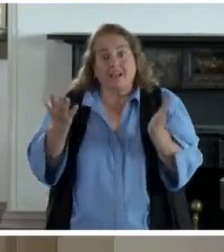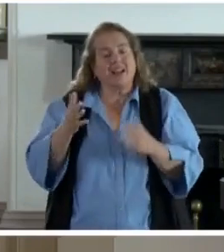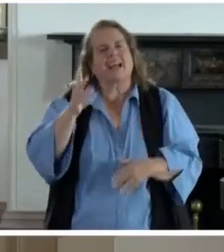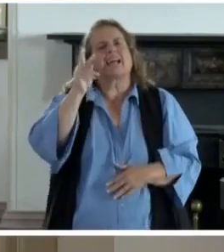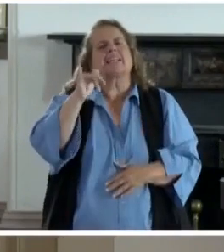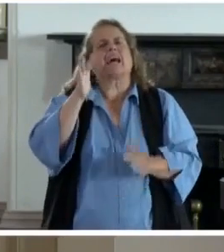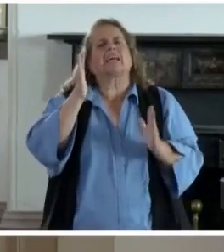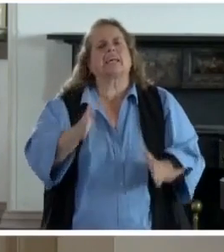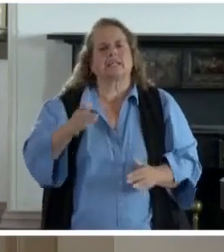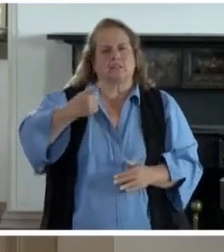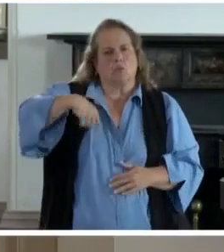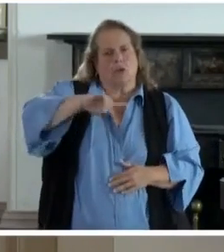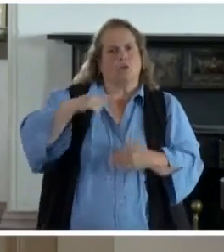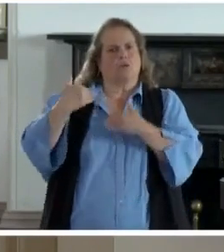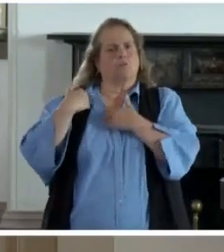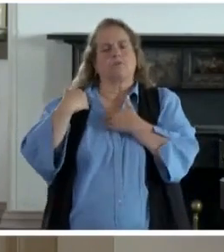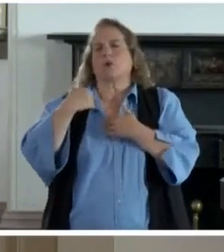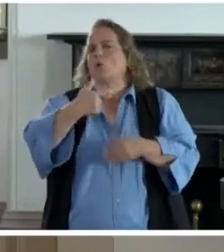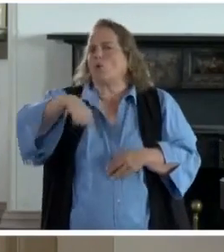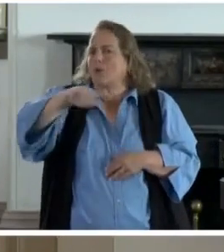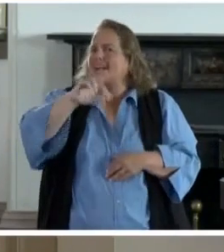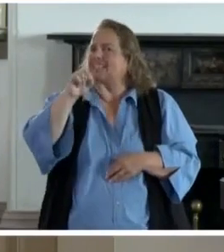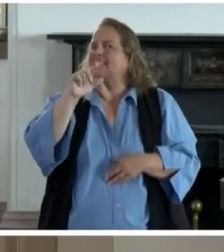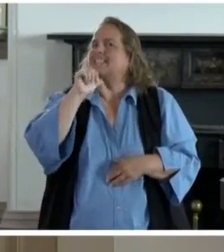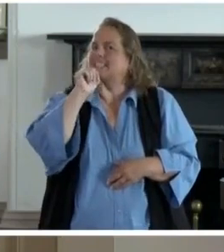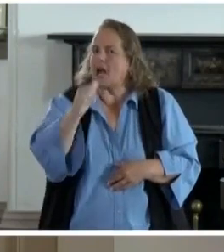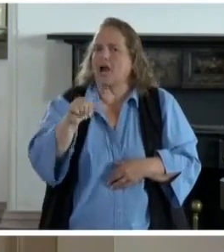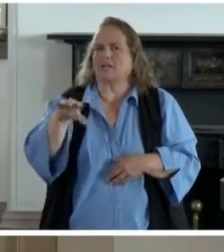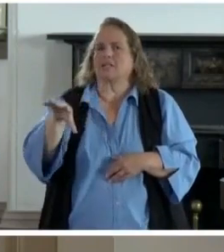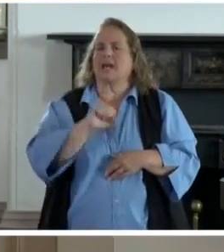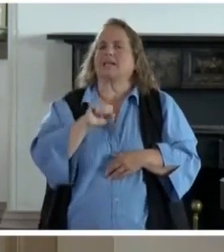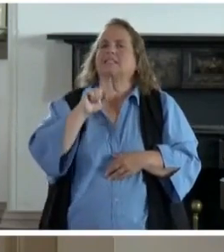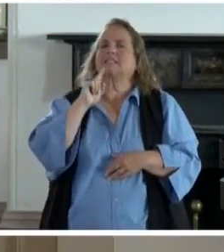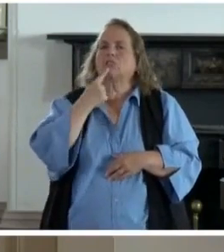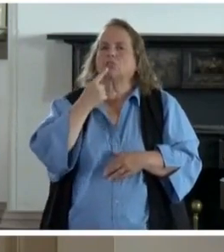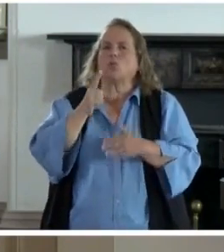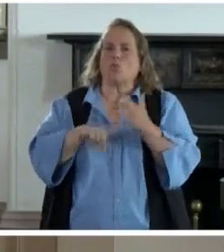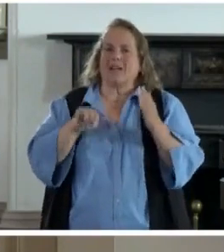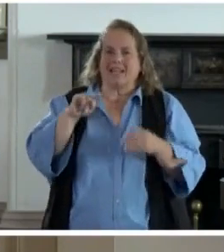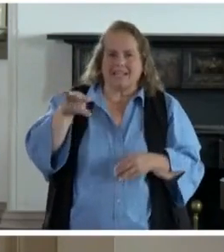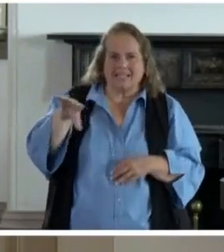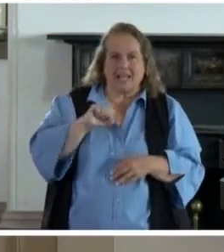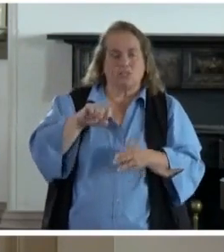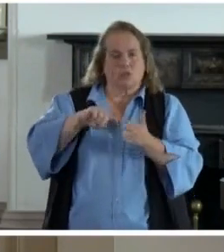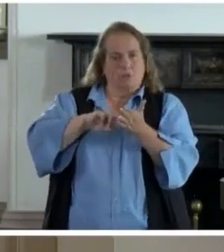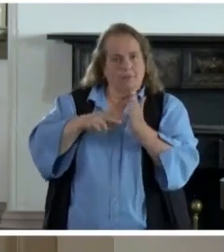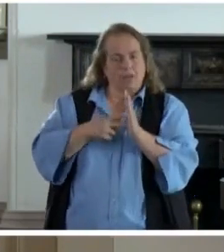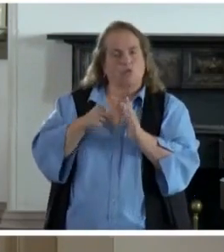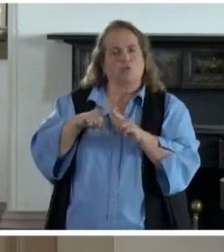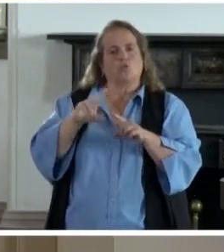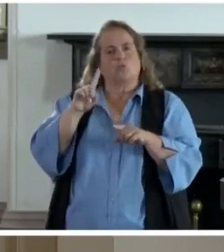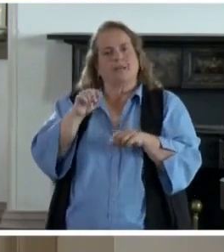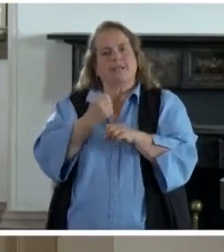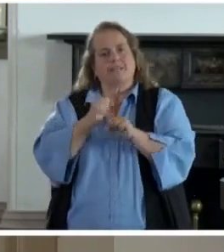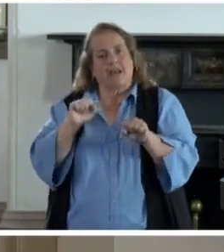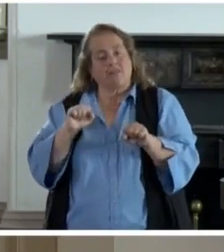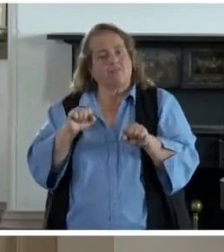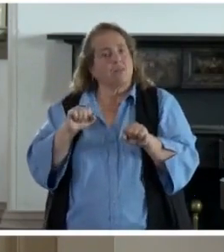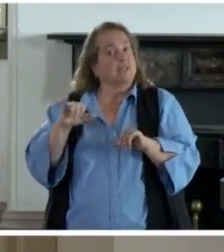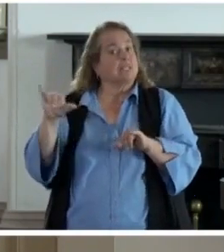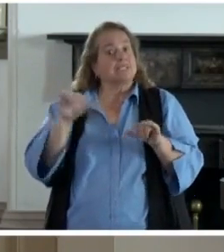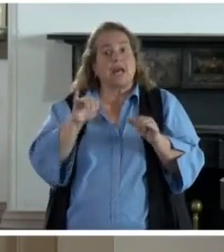followed the rules to do it safely. It'll be on us the same way that each and every Kentuckian deserves praise